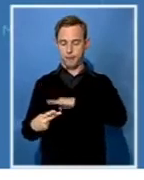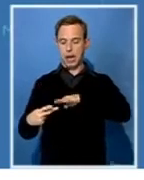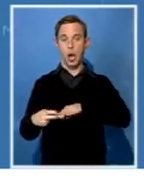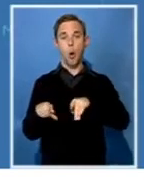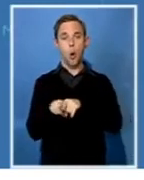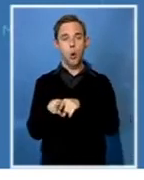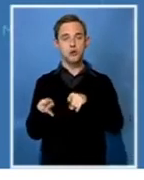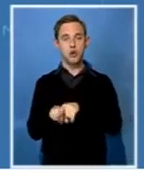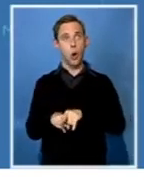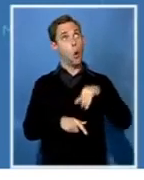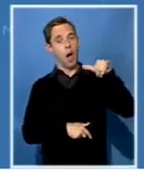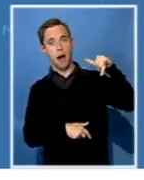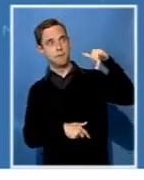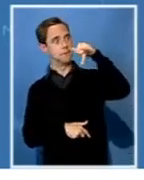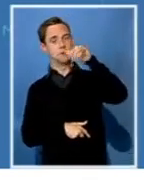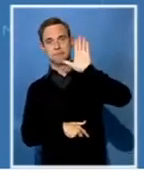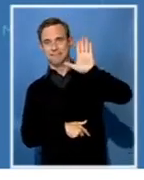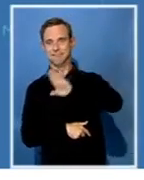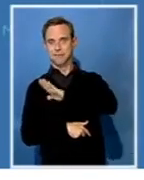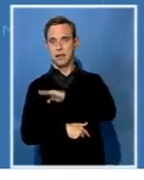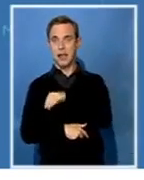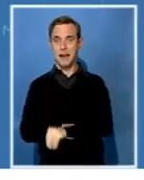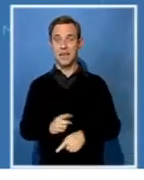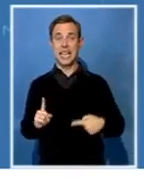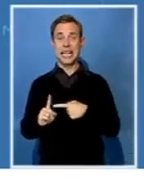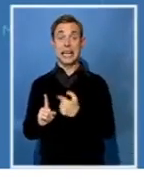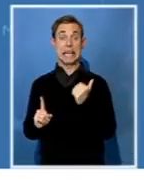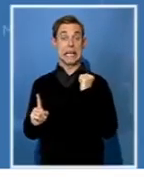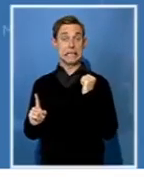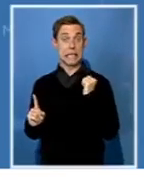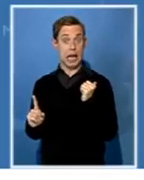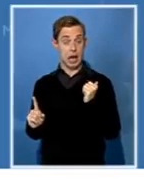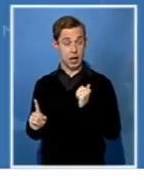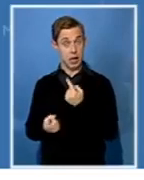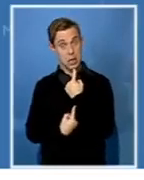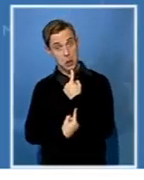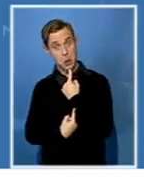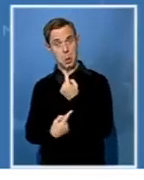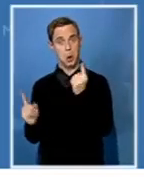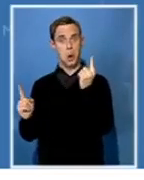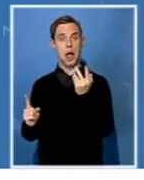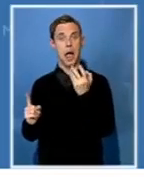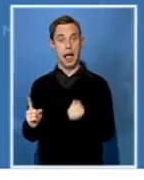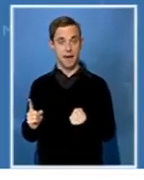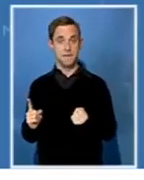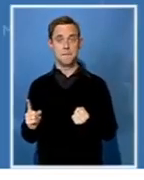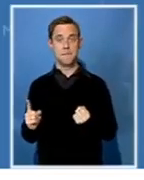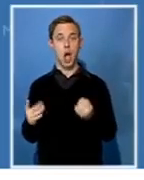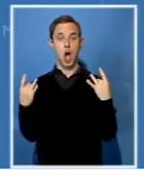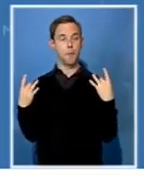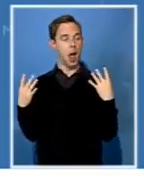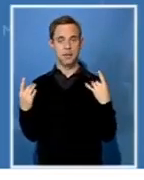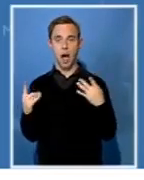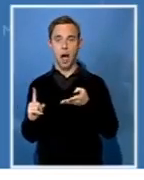air force of Zimbabwe. And during his address yesterday, he was actually flanked by commanders from both the